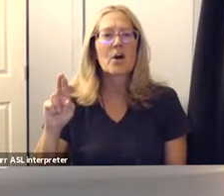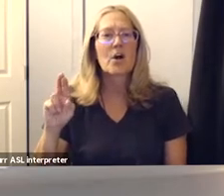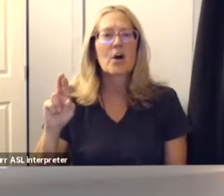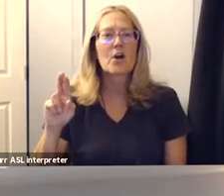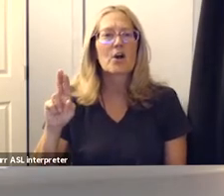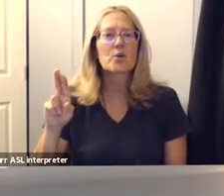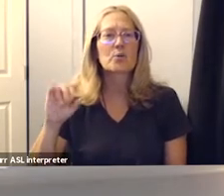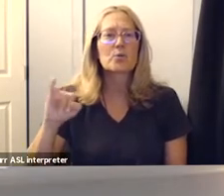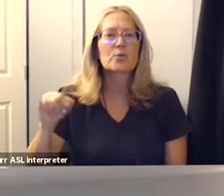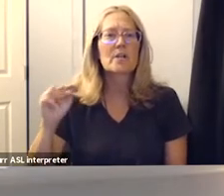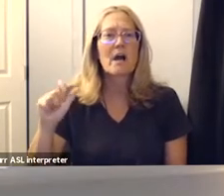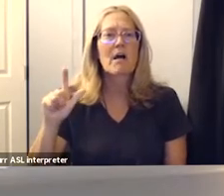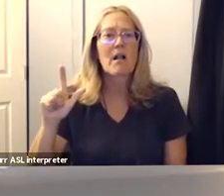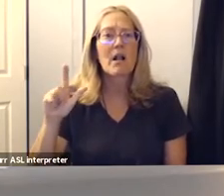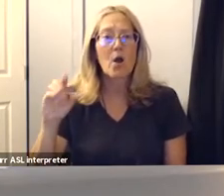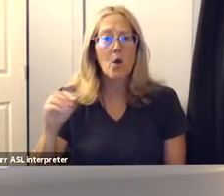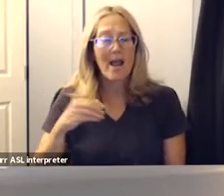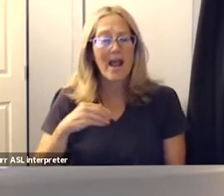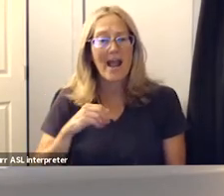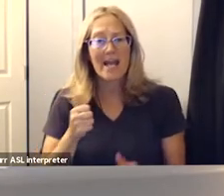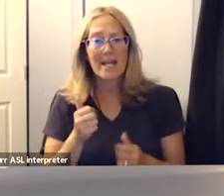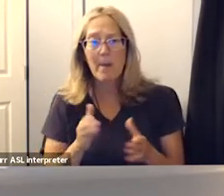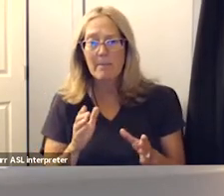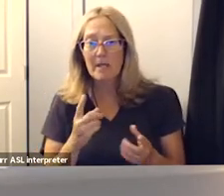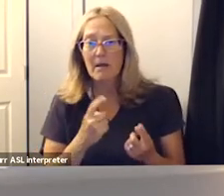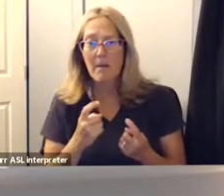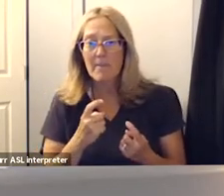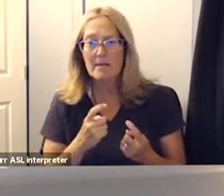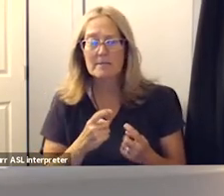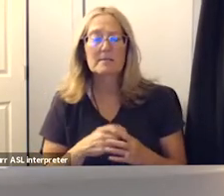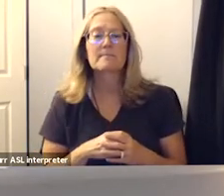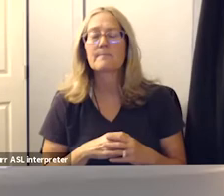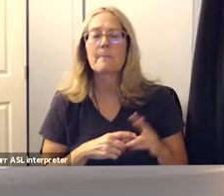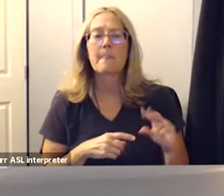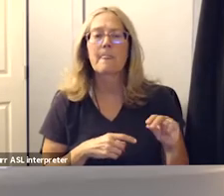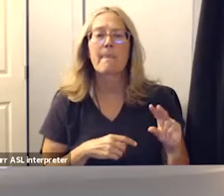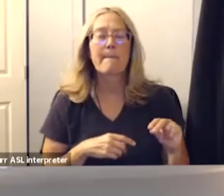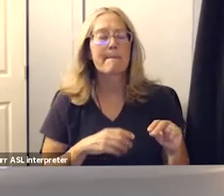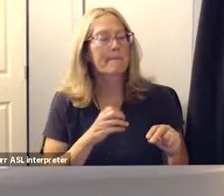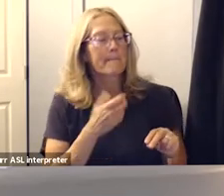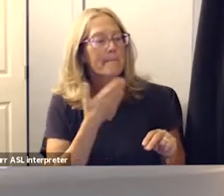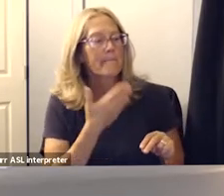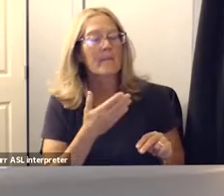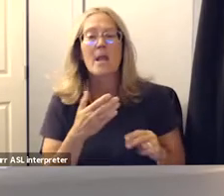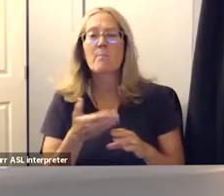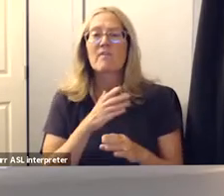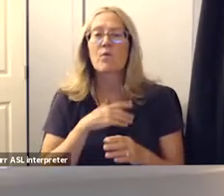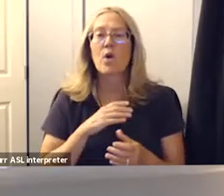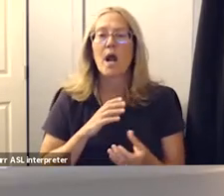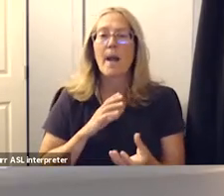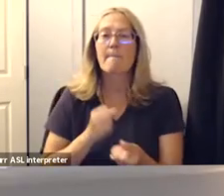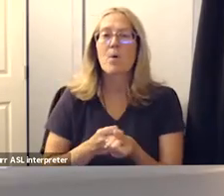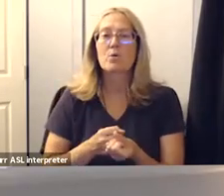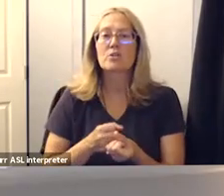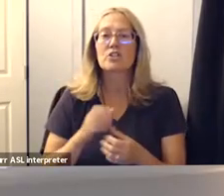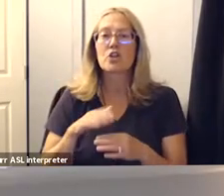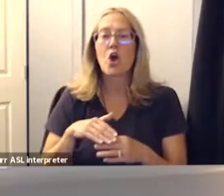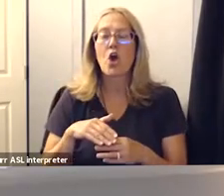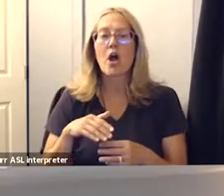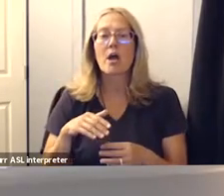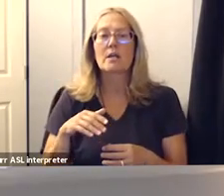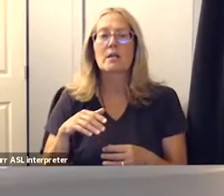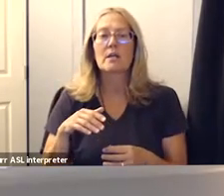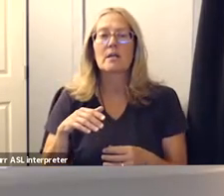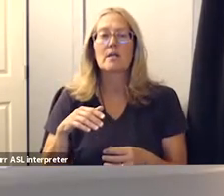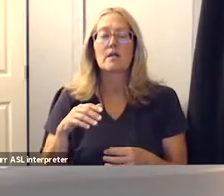consent agenda no public comment thank you and so before i call for a motion on the consent agenda board members are there any